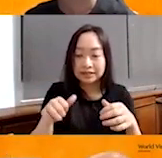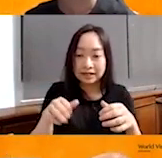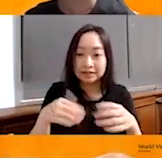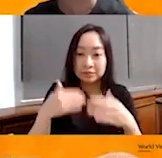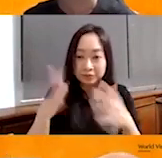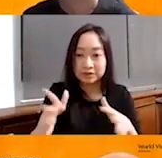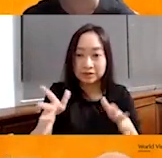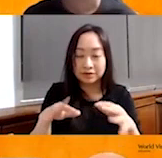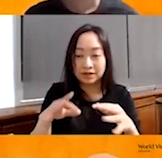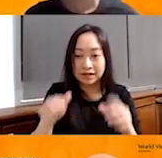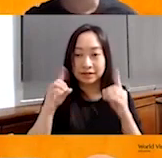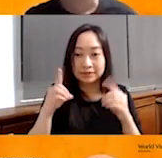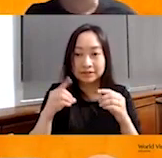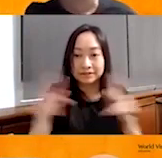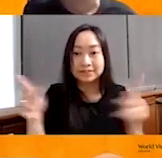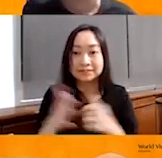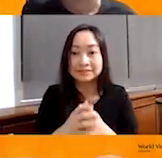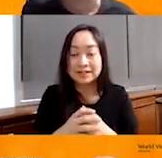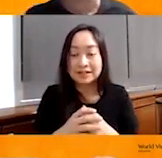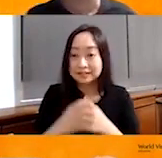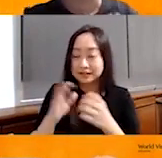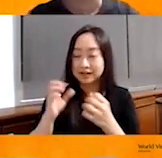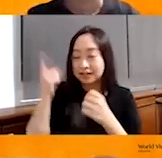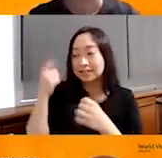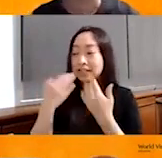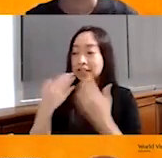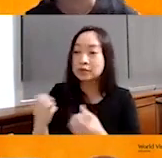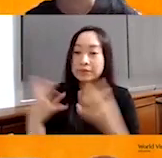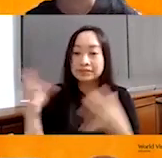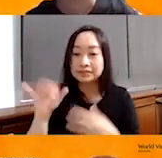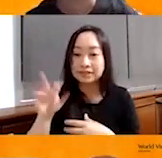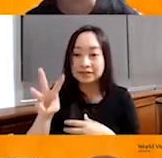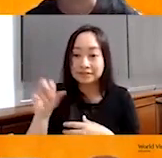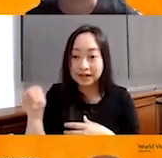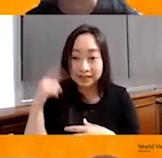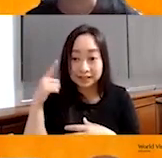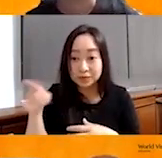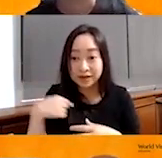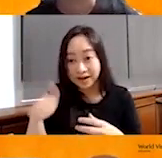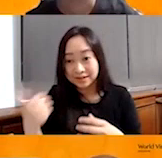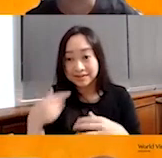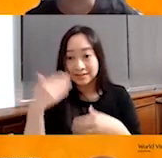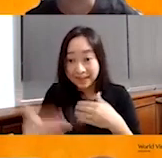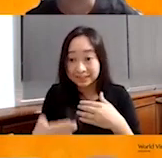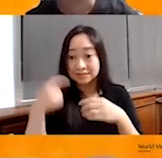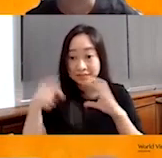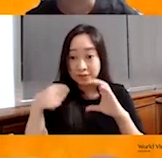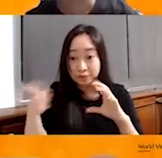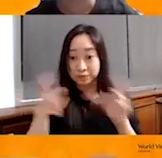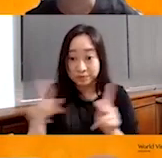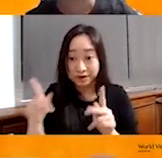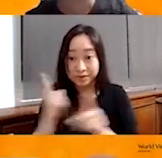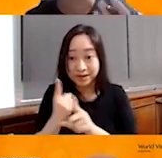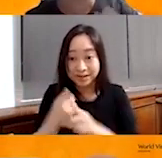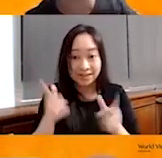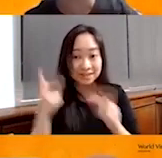Yeah. I understand. Yeah. Thank you so much, Ivan. And I think there's another video that you have prepared for us as well. Yeah, please.